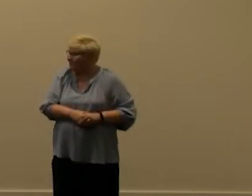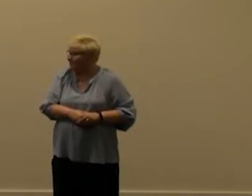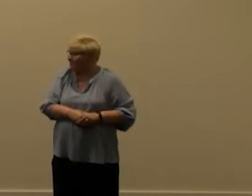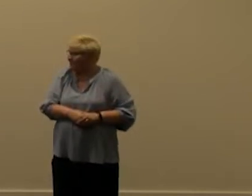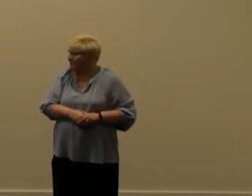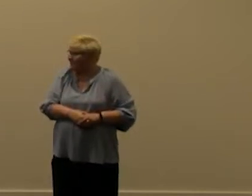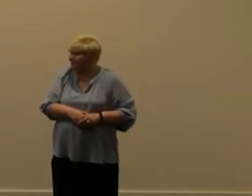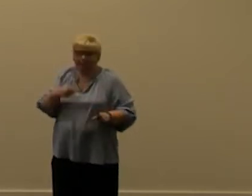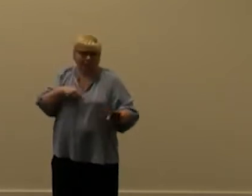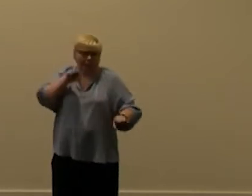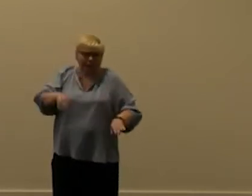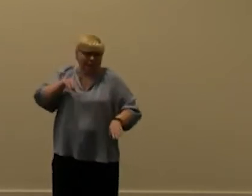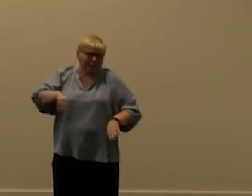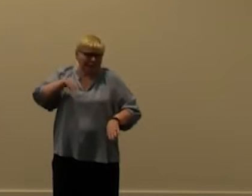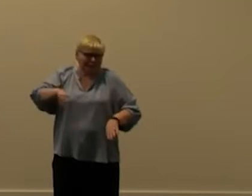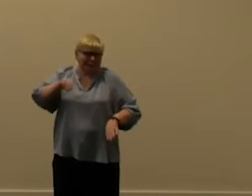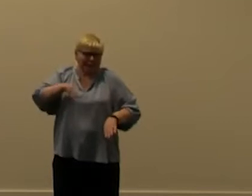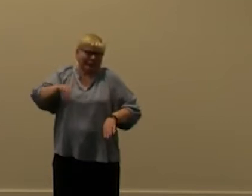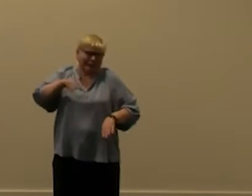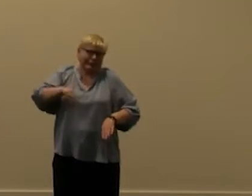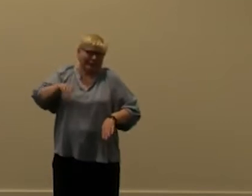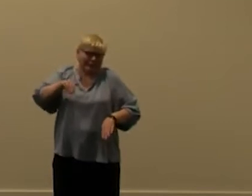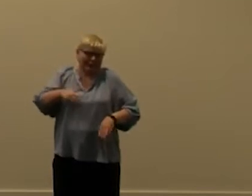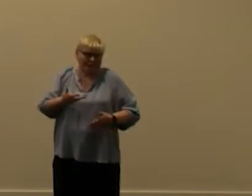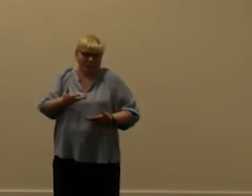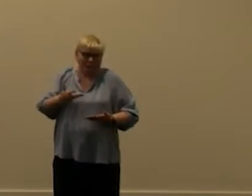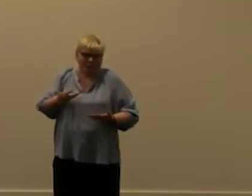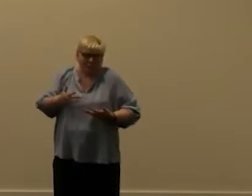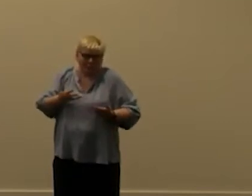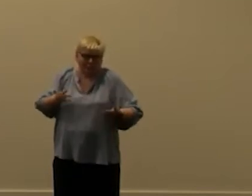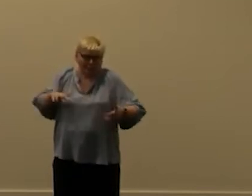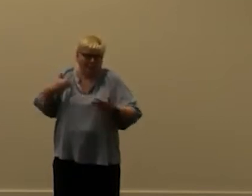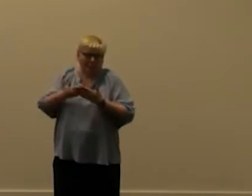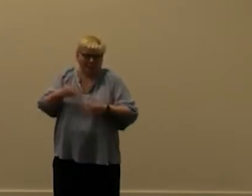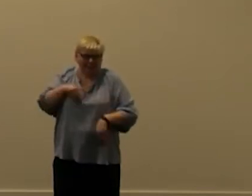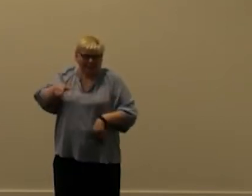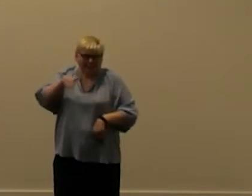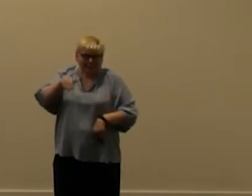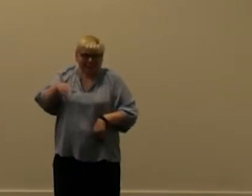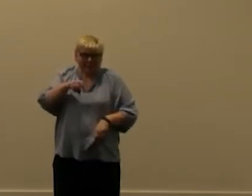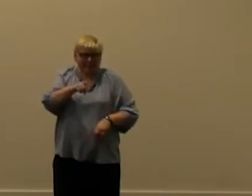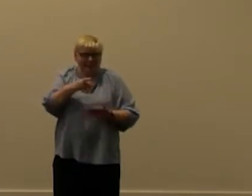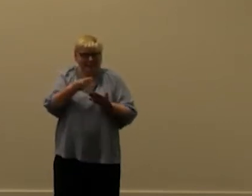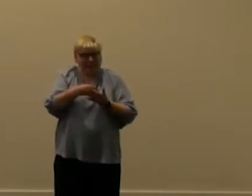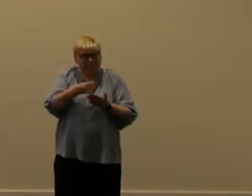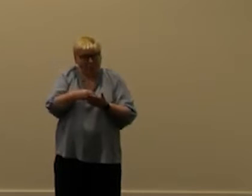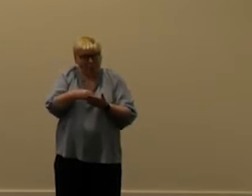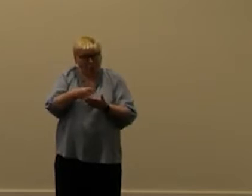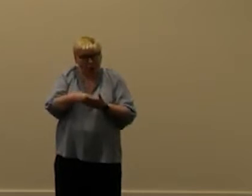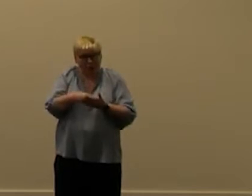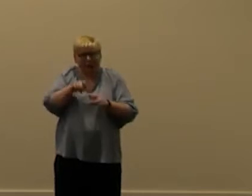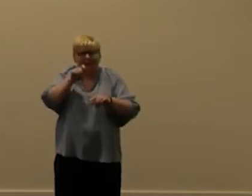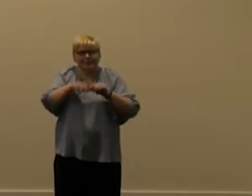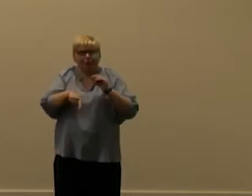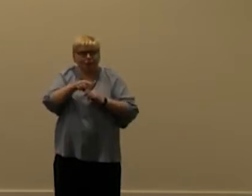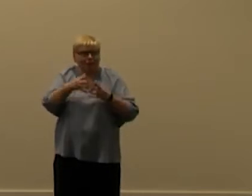i mean i've been nagging about this for like half a year now i think or a year like trying to get everybody to sort of understand the type of costs that that especially